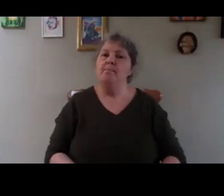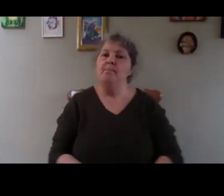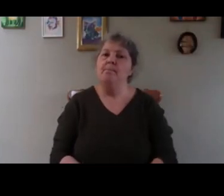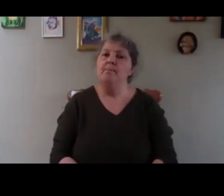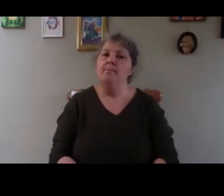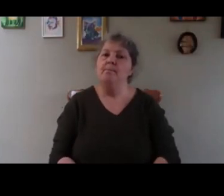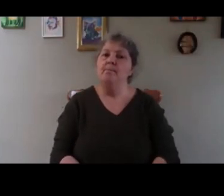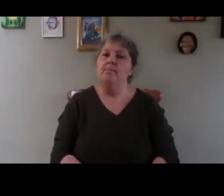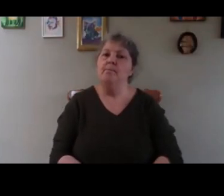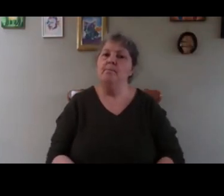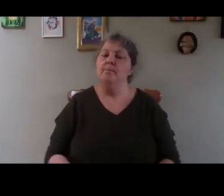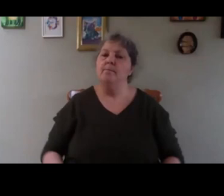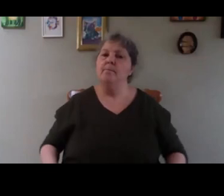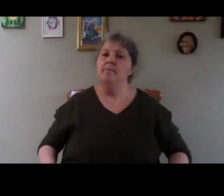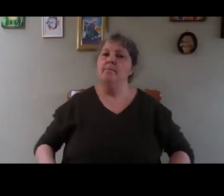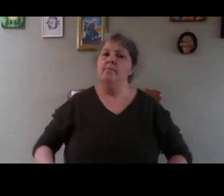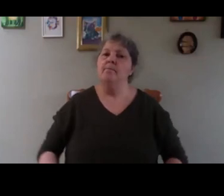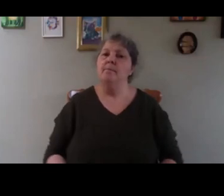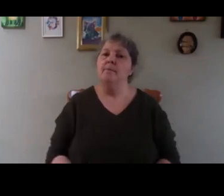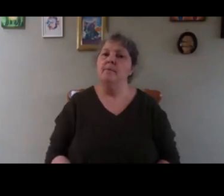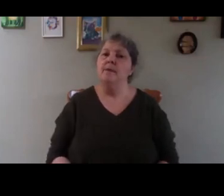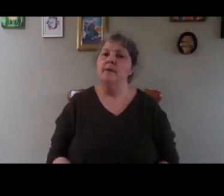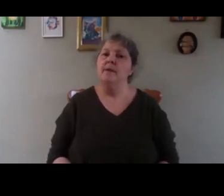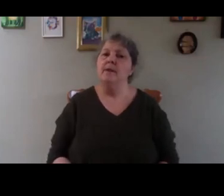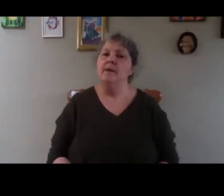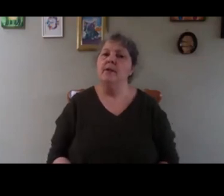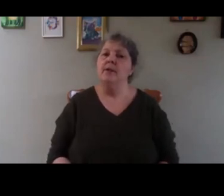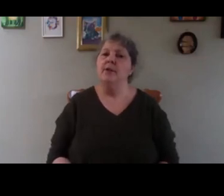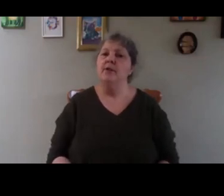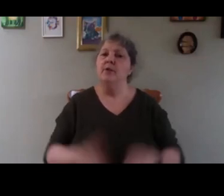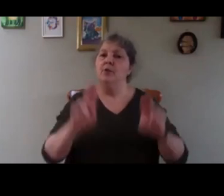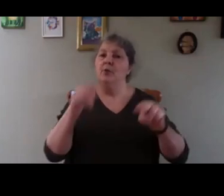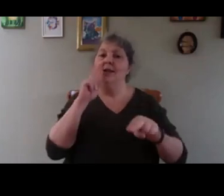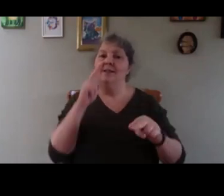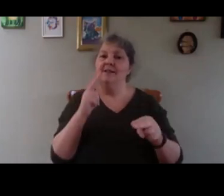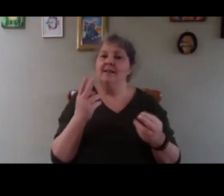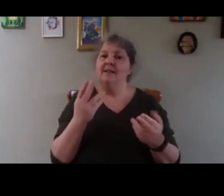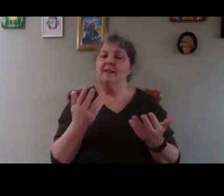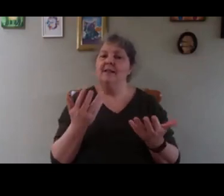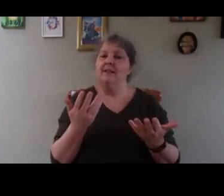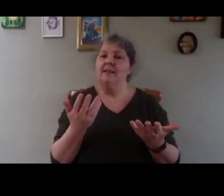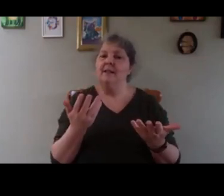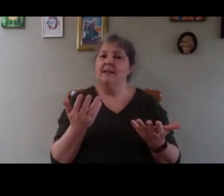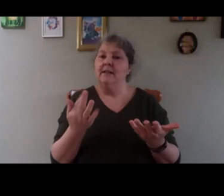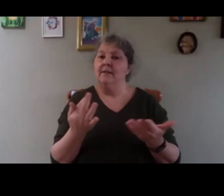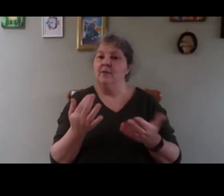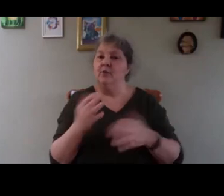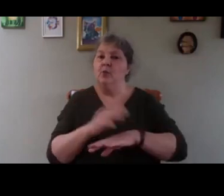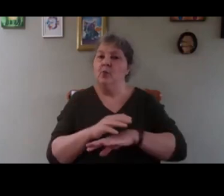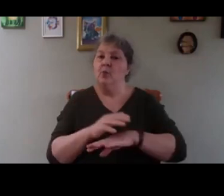your bench and if you have water flowing... you could see my feet there, if you water the